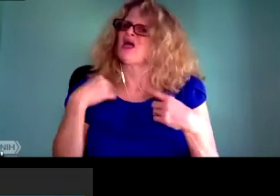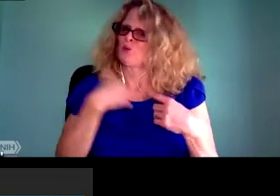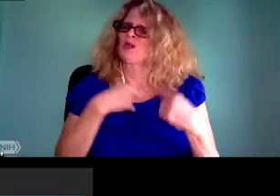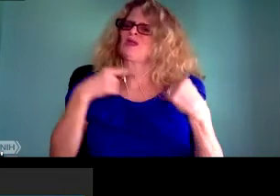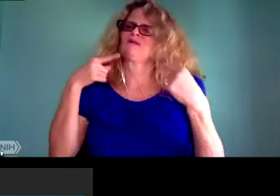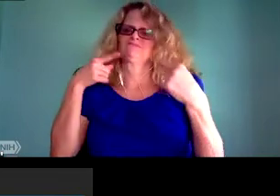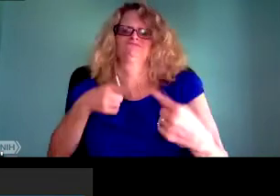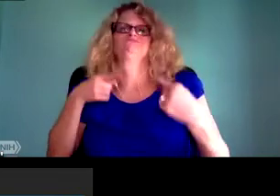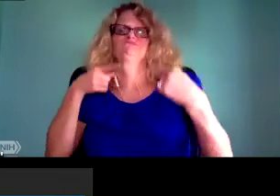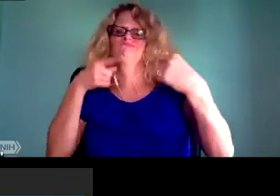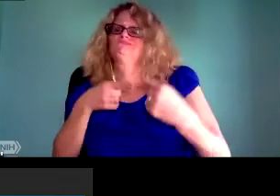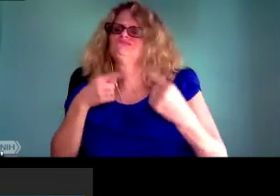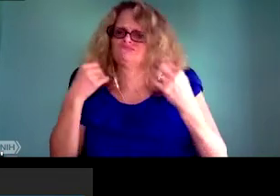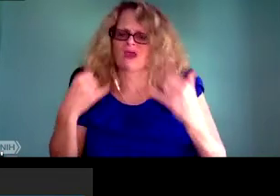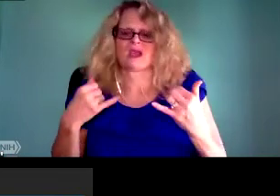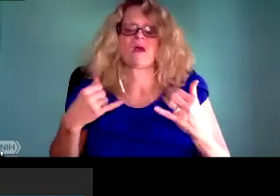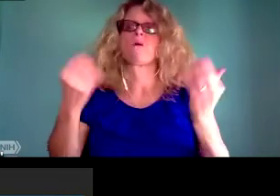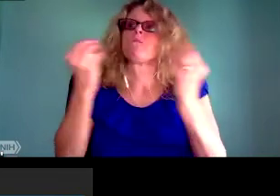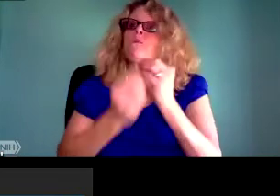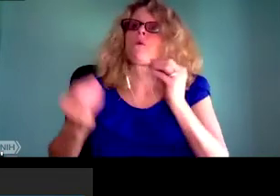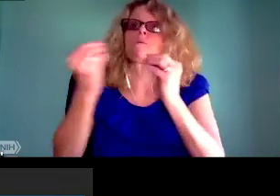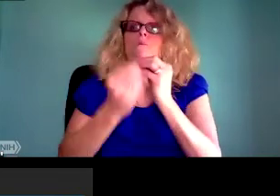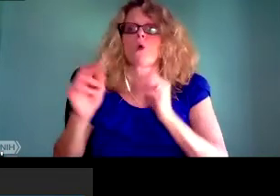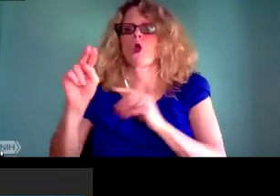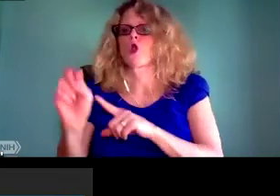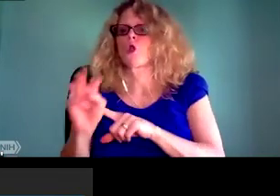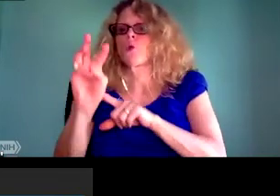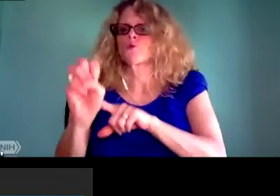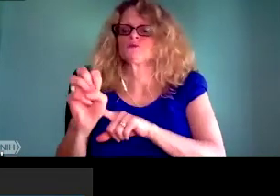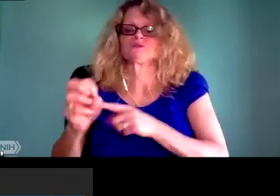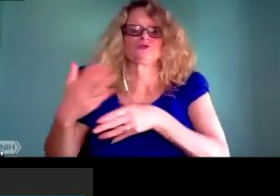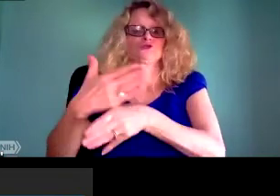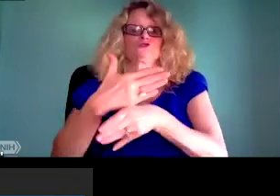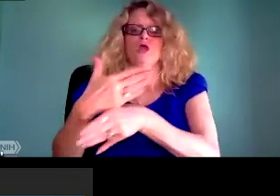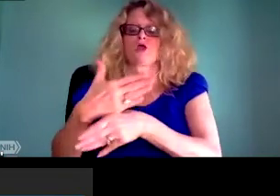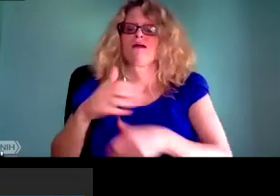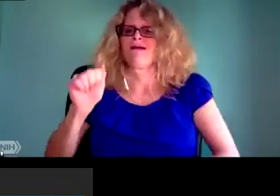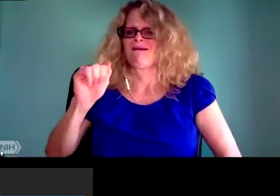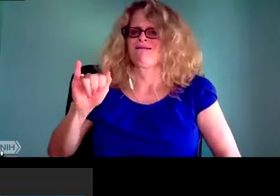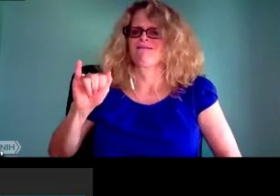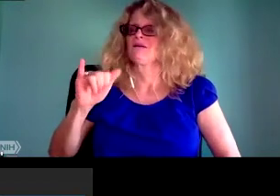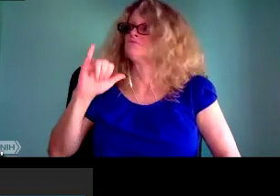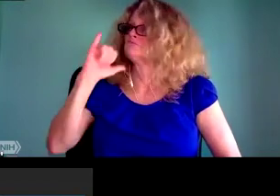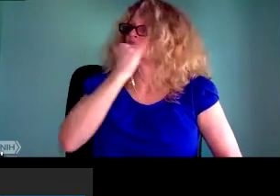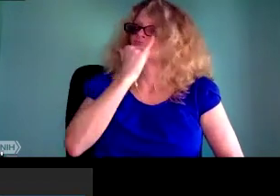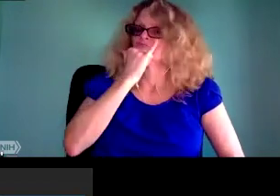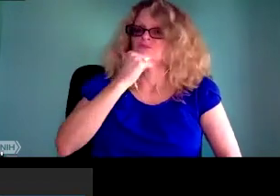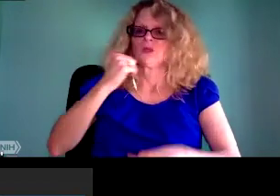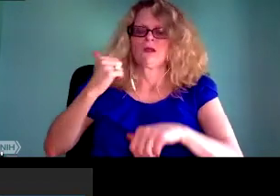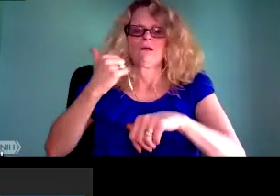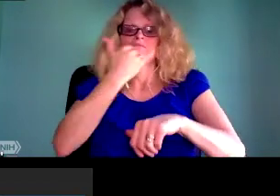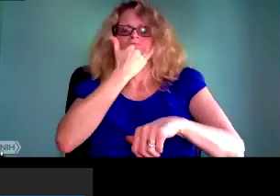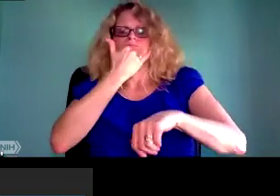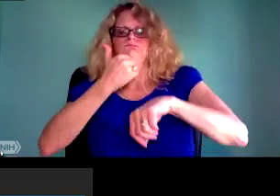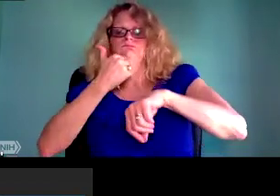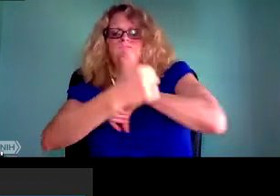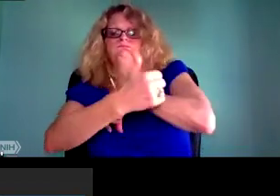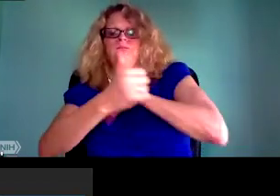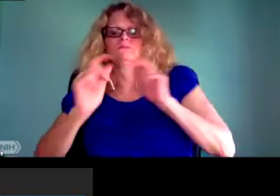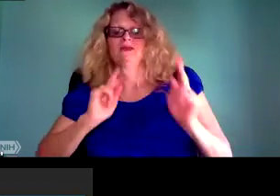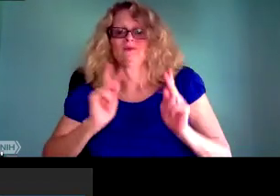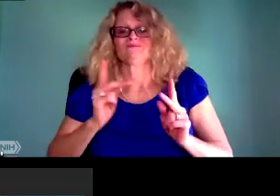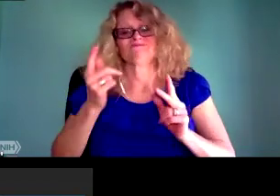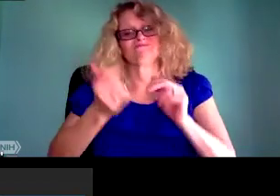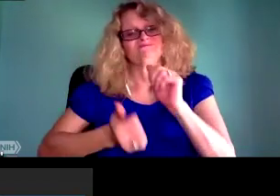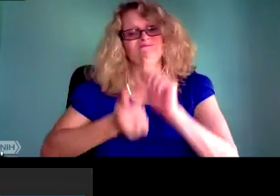on black women's faces and people of color. So we're going to have to ask ourselves some very tough questions about what the